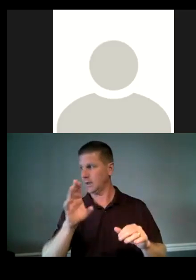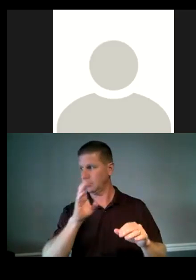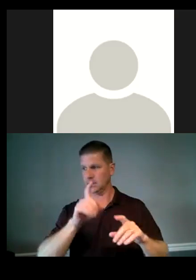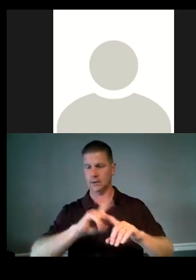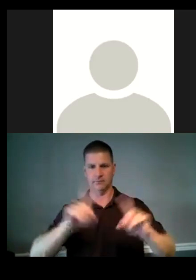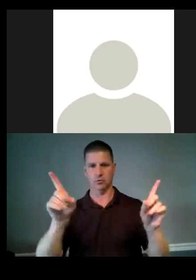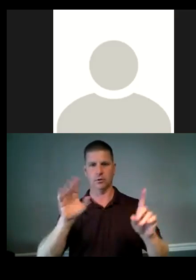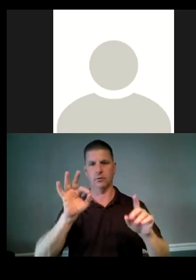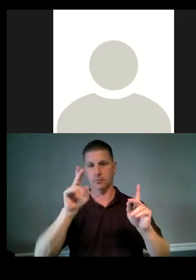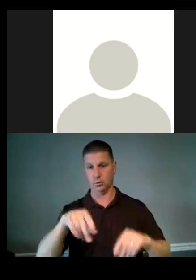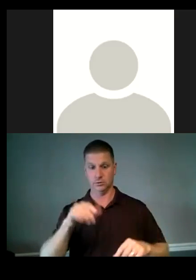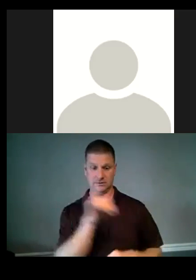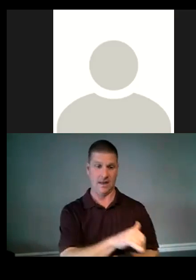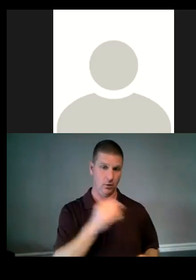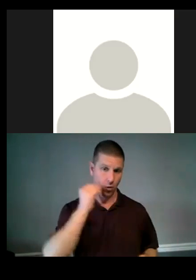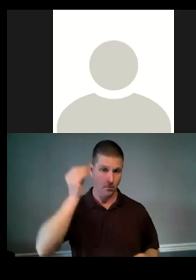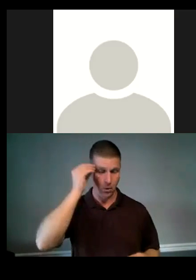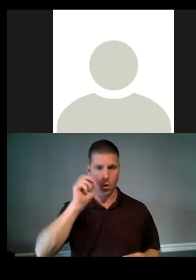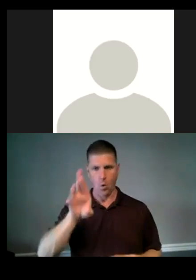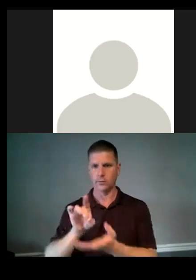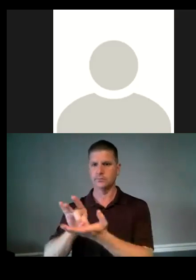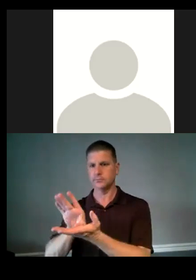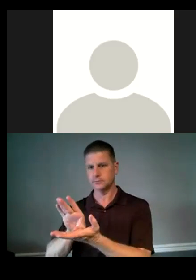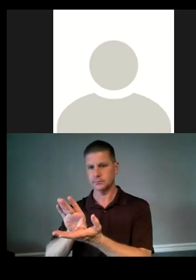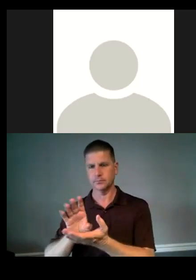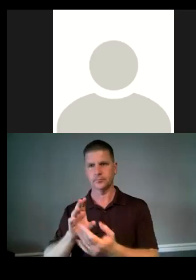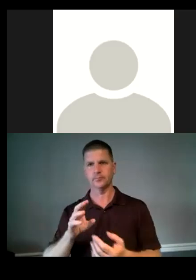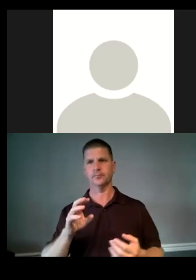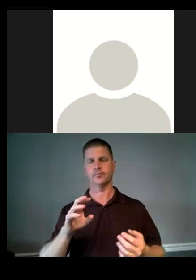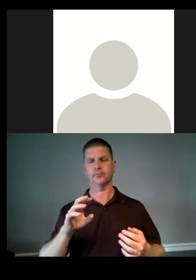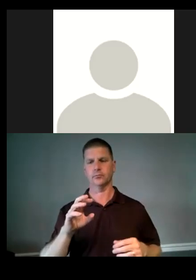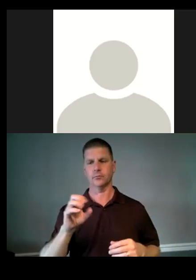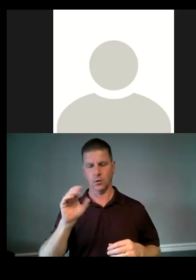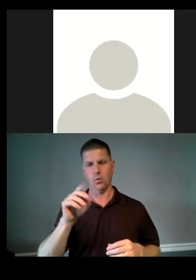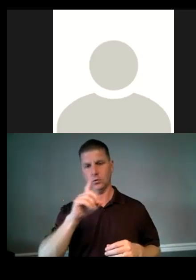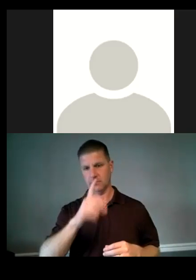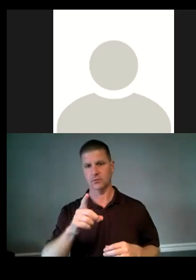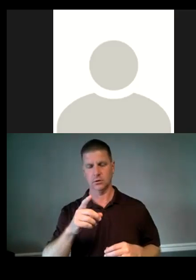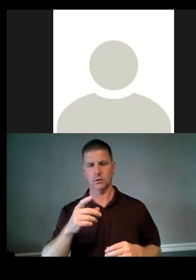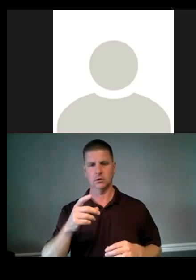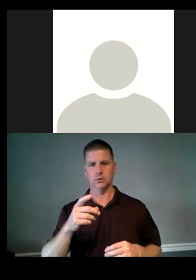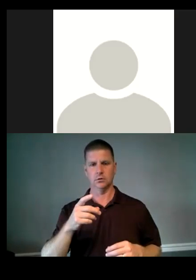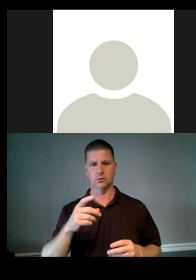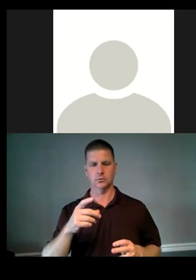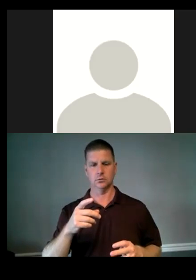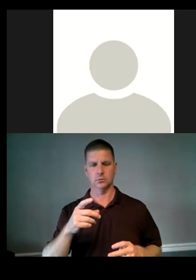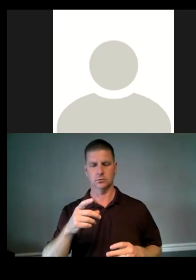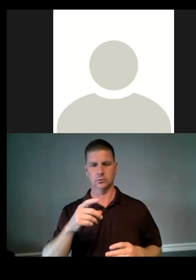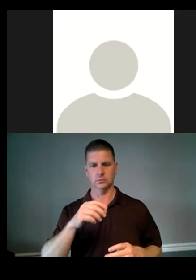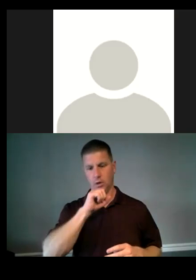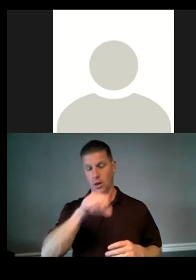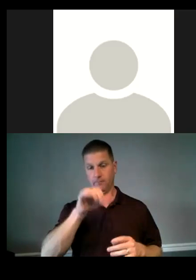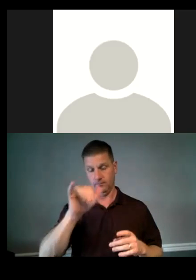someone, you know, staying in their home and someone being put out on the streets. And so, uh, definitely love, uh, that the,